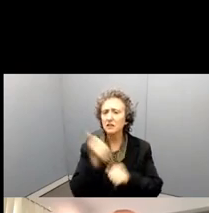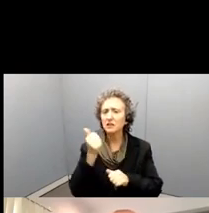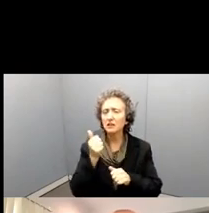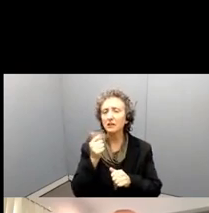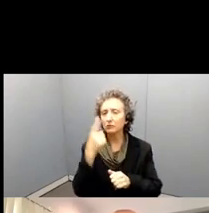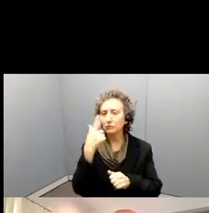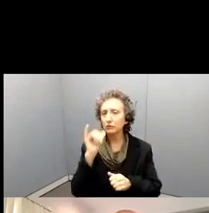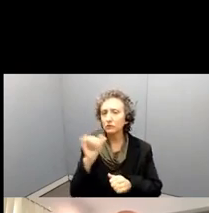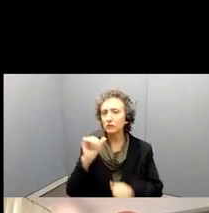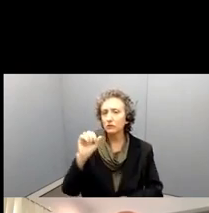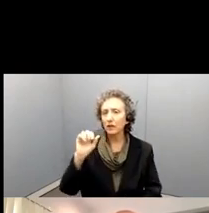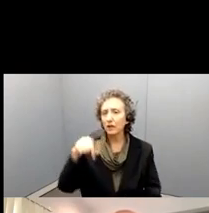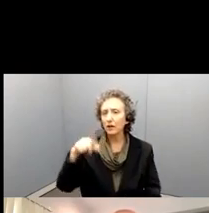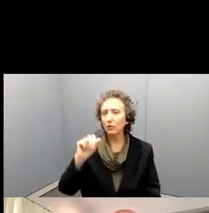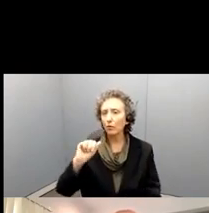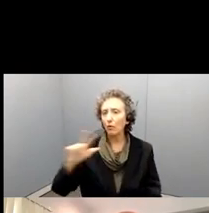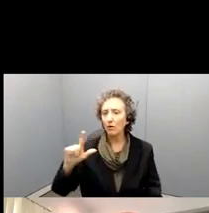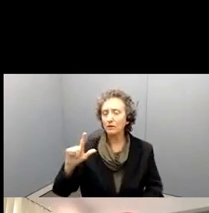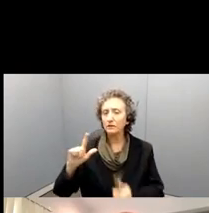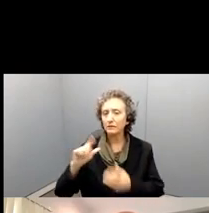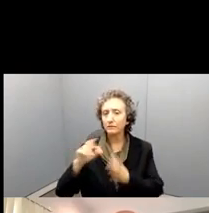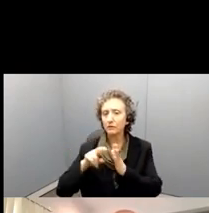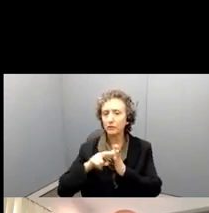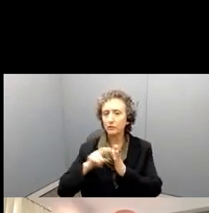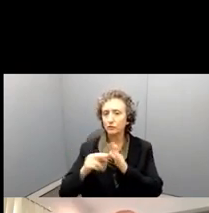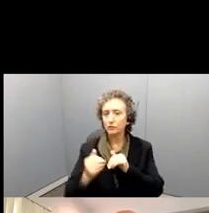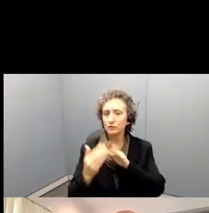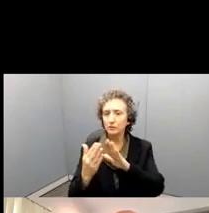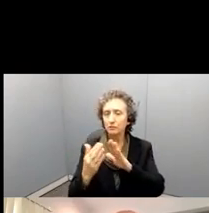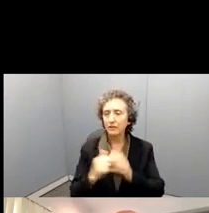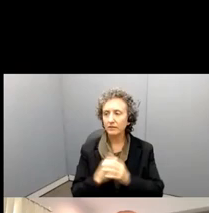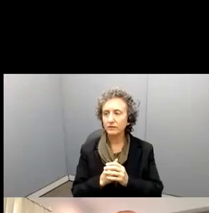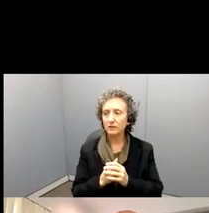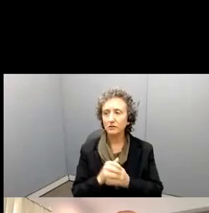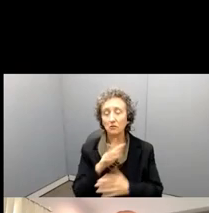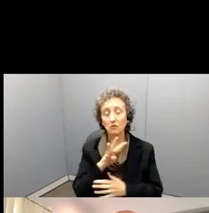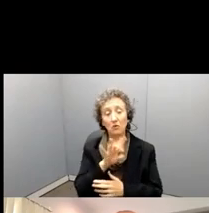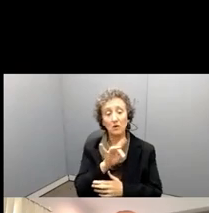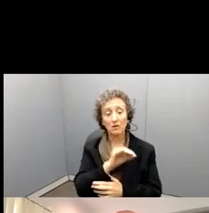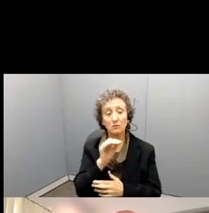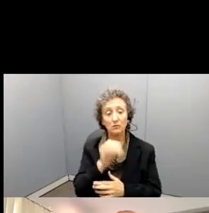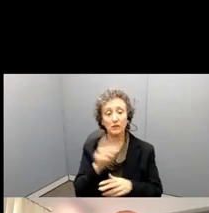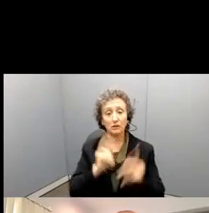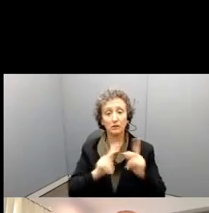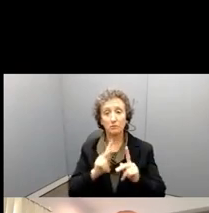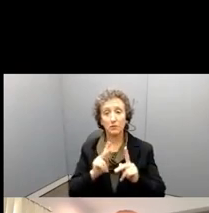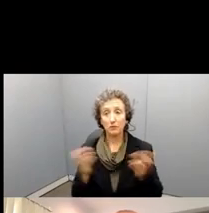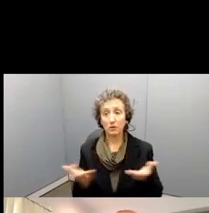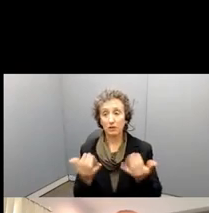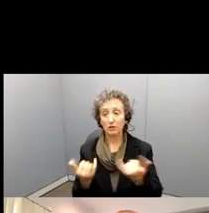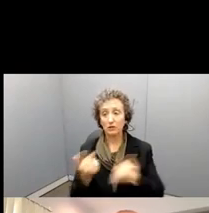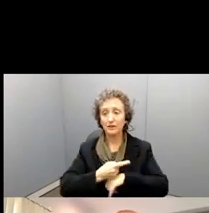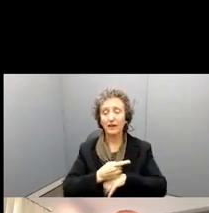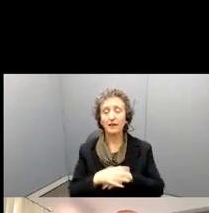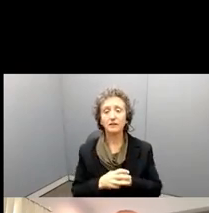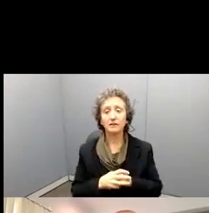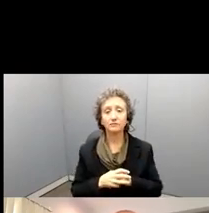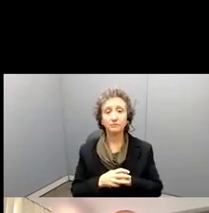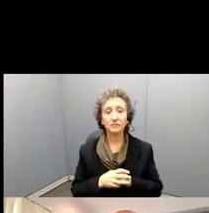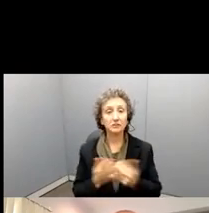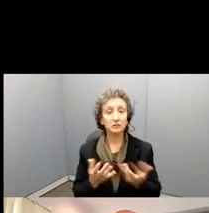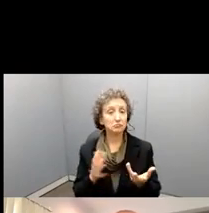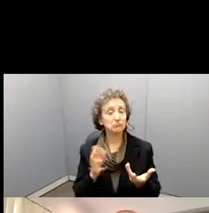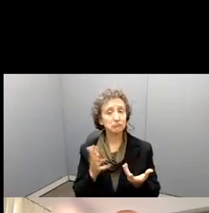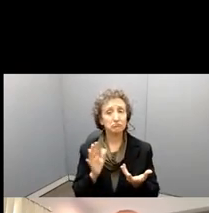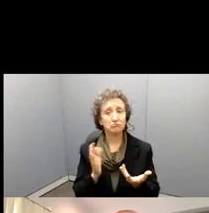methods, uh, with, um, 48% of the people who are here today. But then it's, it's a bit around mixed